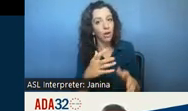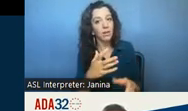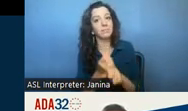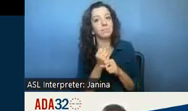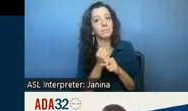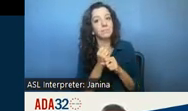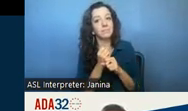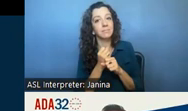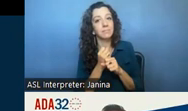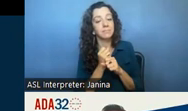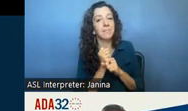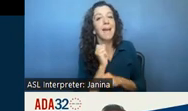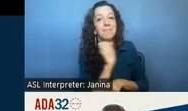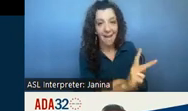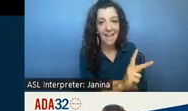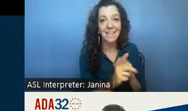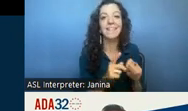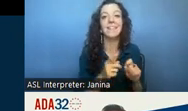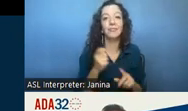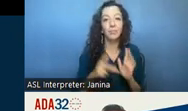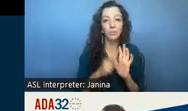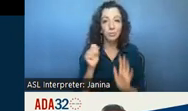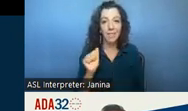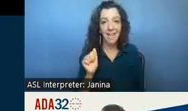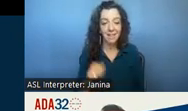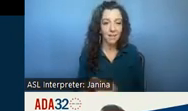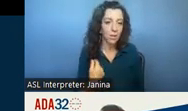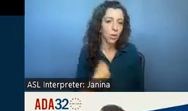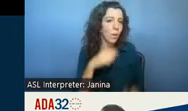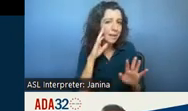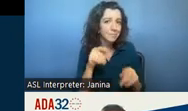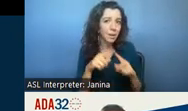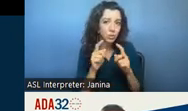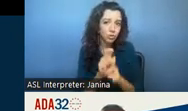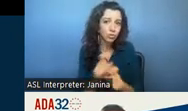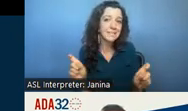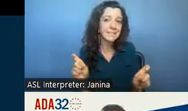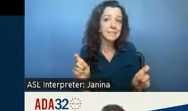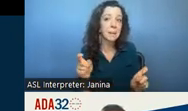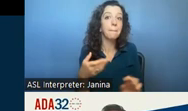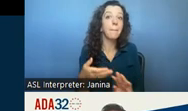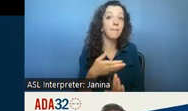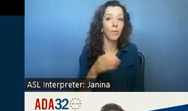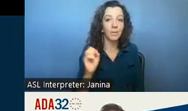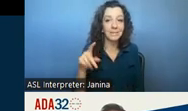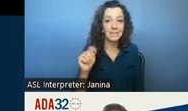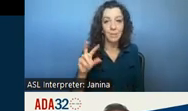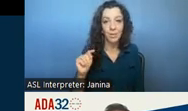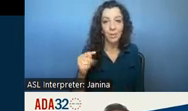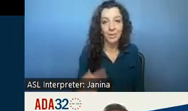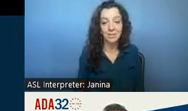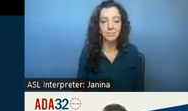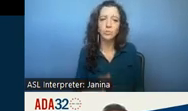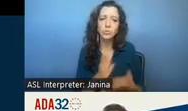a's we expect to release um and issue grant awards no later than september 30th so those are the key